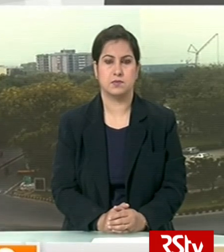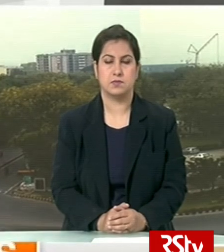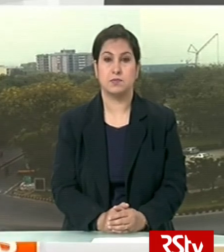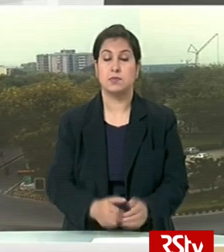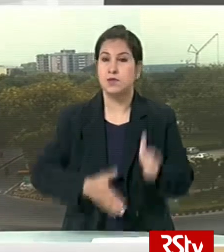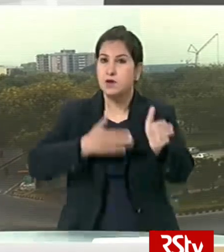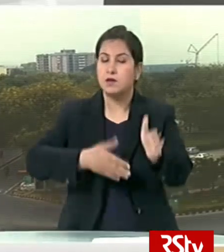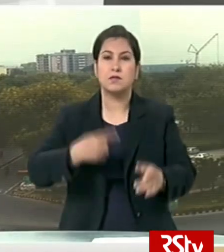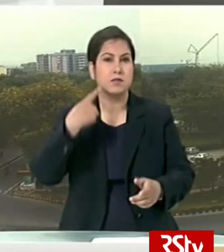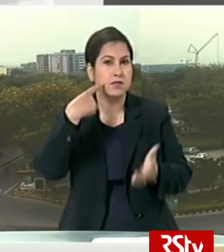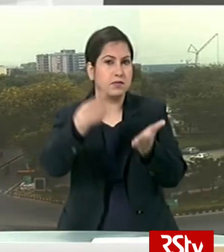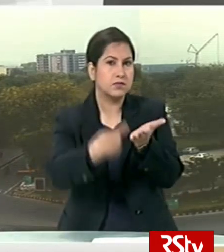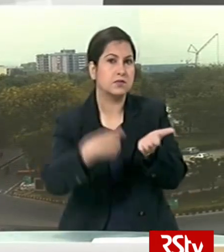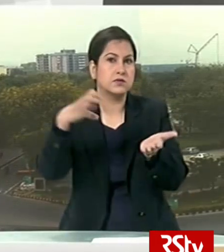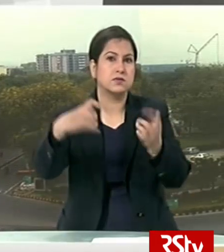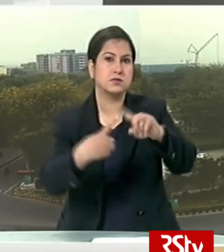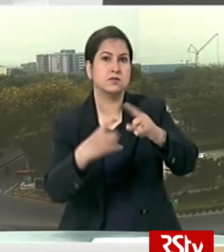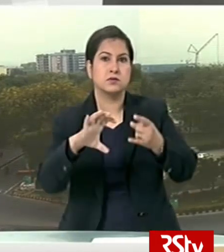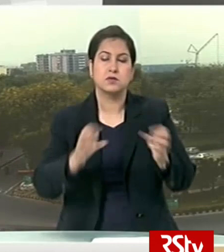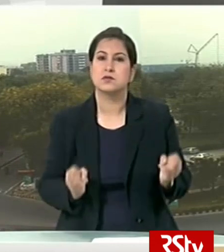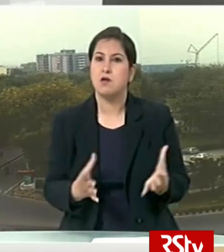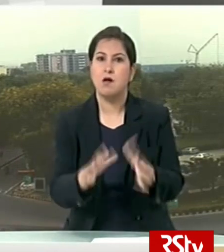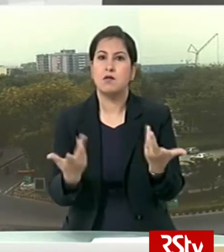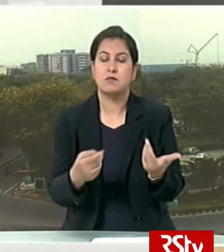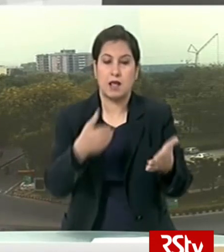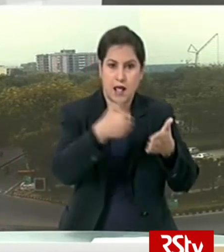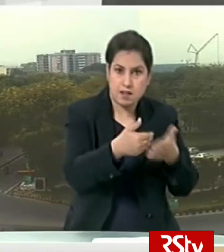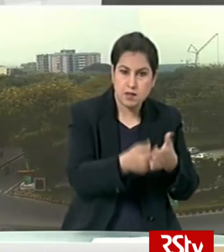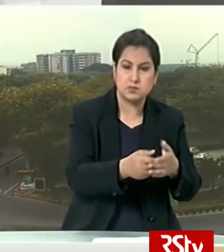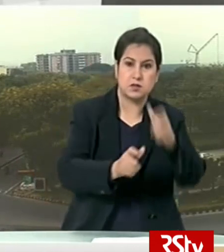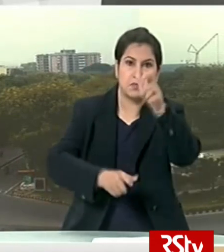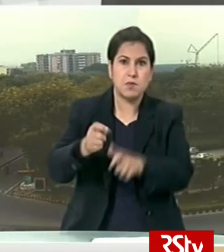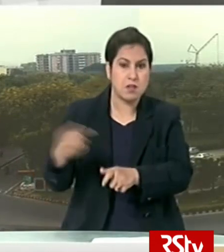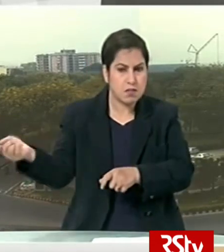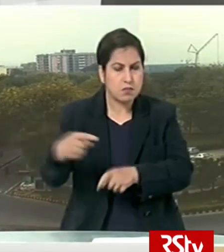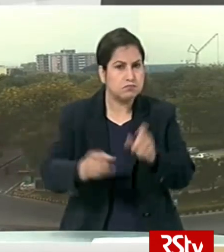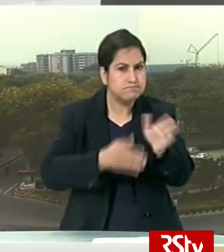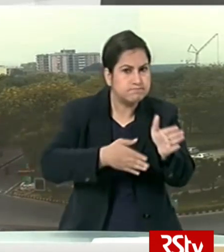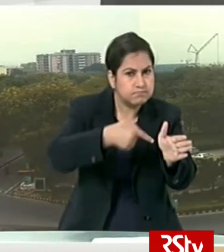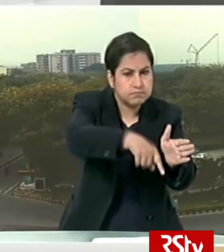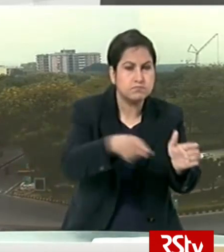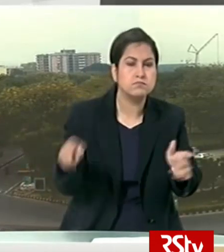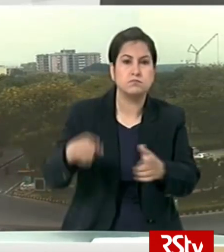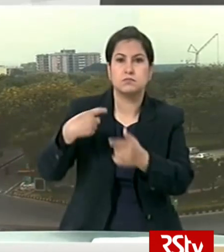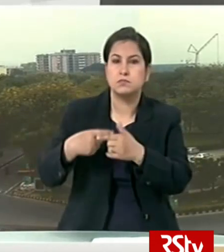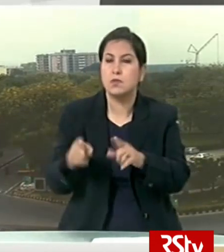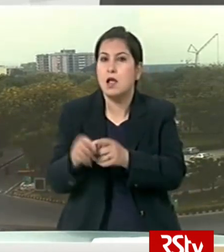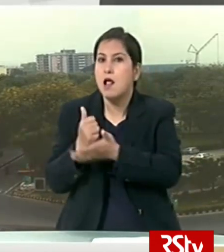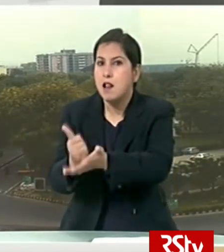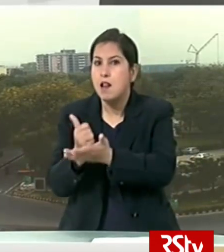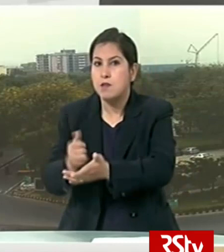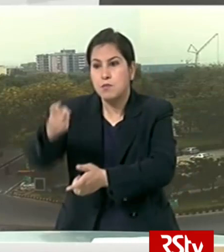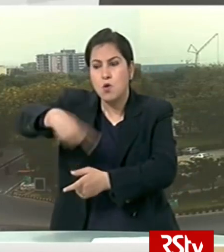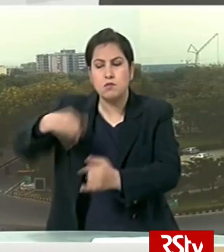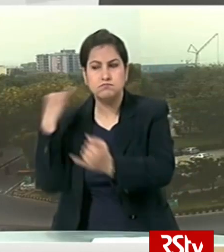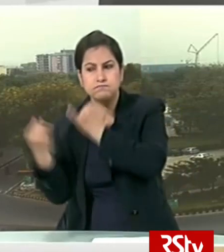ir ctc starts collecting destination addresses of passengers traveling on special trains to help contact